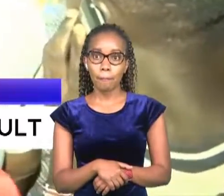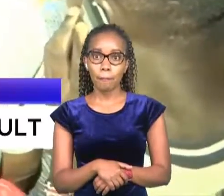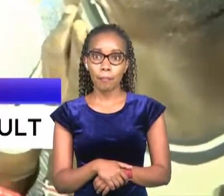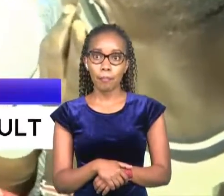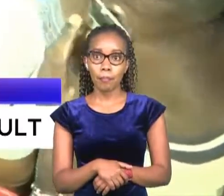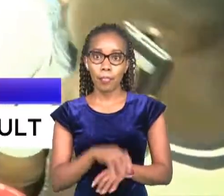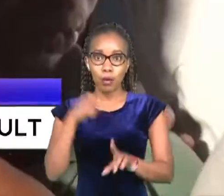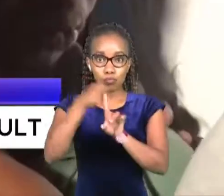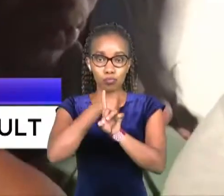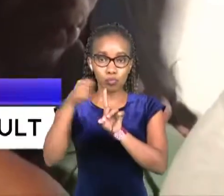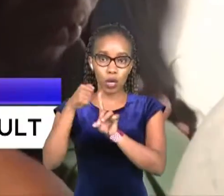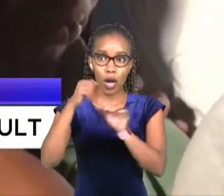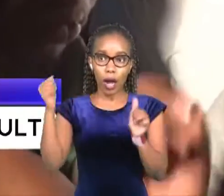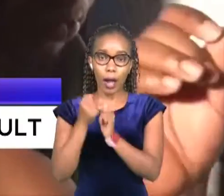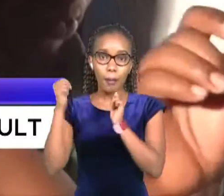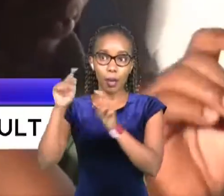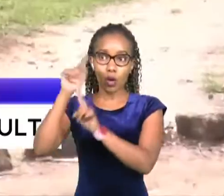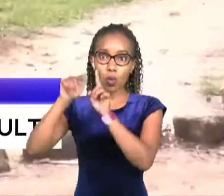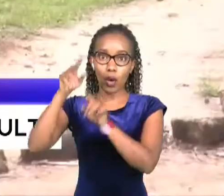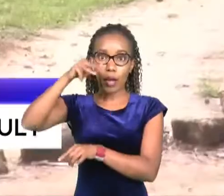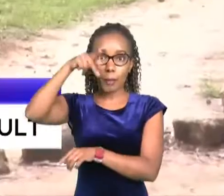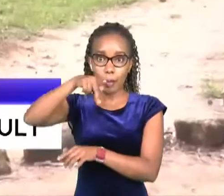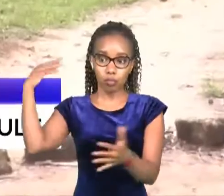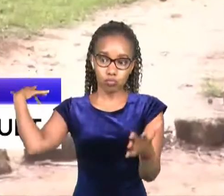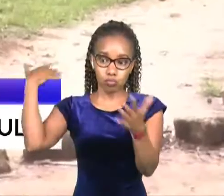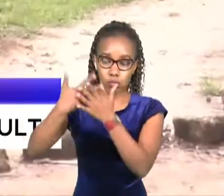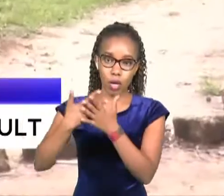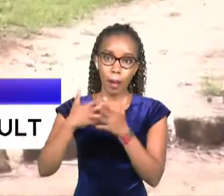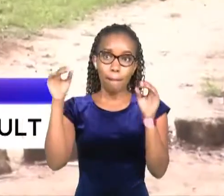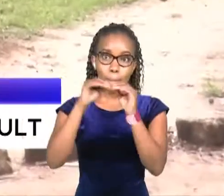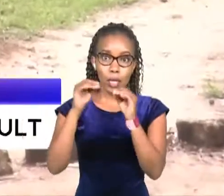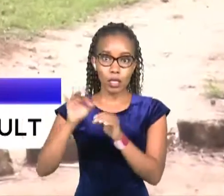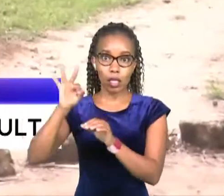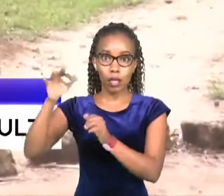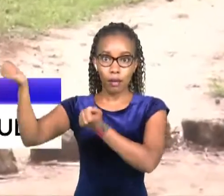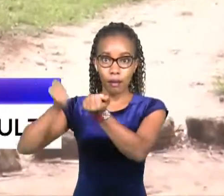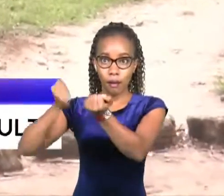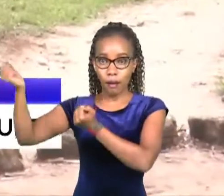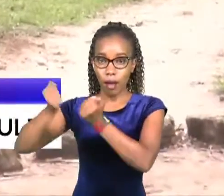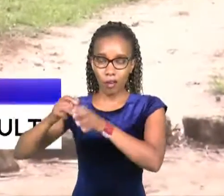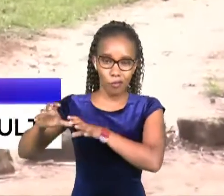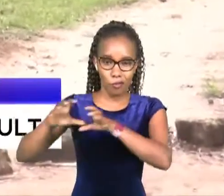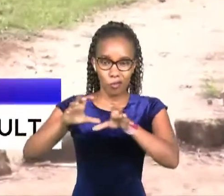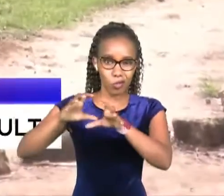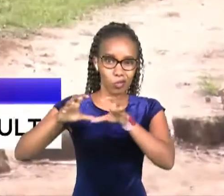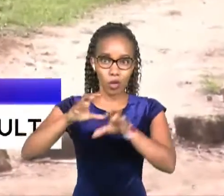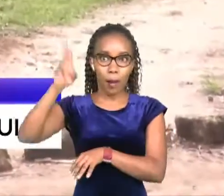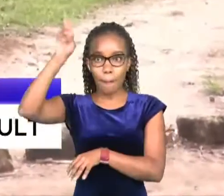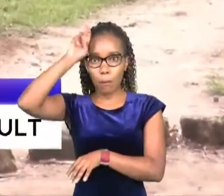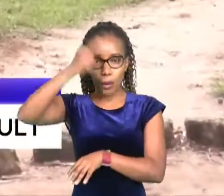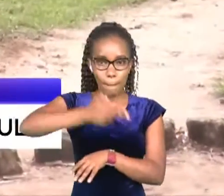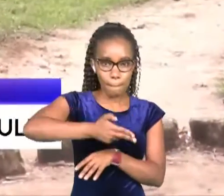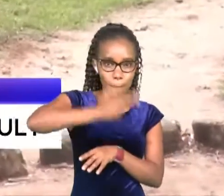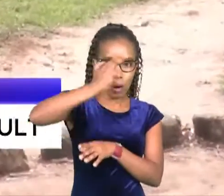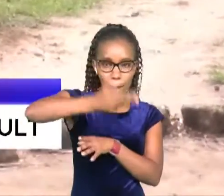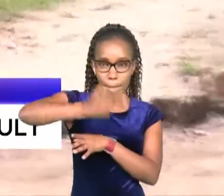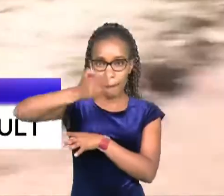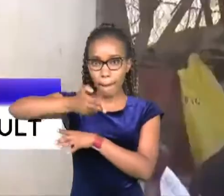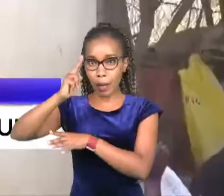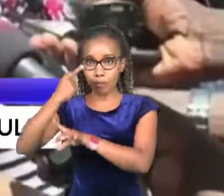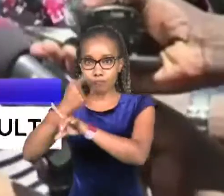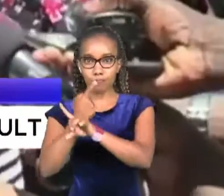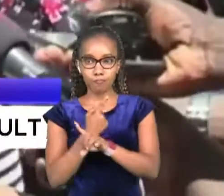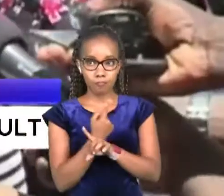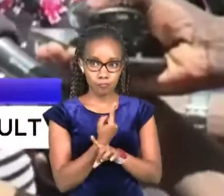erupted soon after the member of parliament arrived at the meeting in a convo of three vehicles forcing police officers to shoot in the air several times